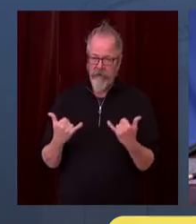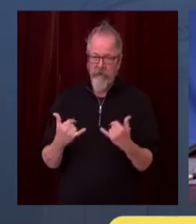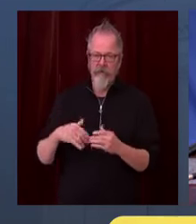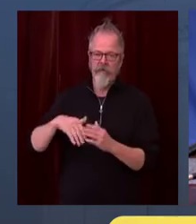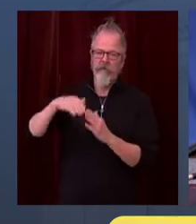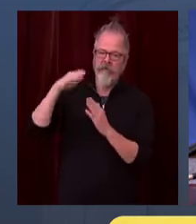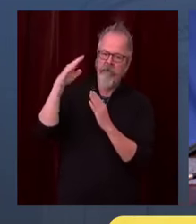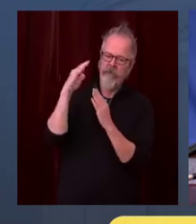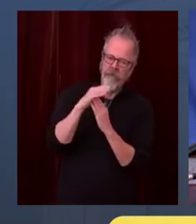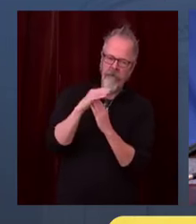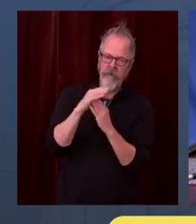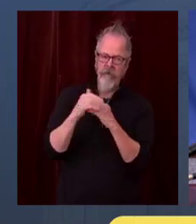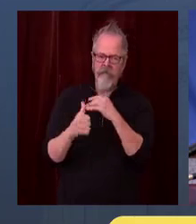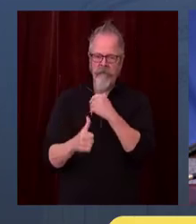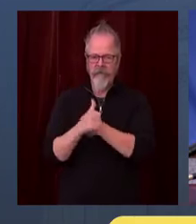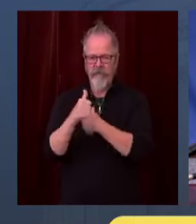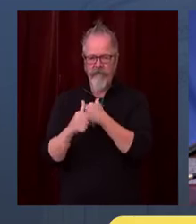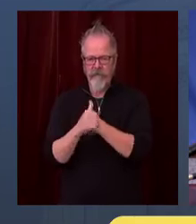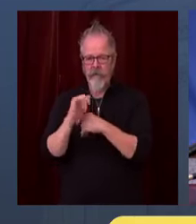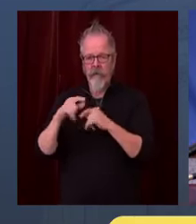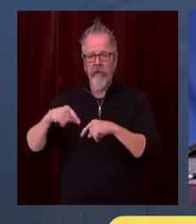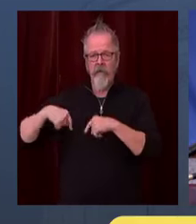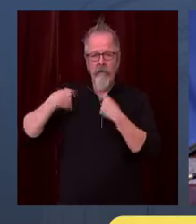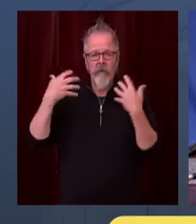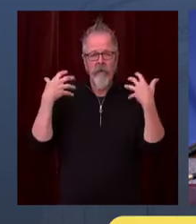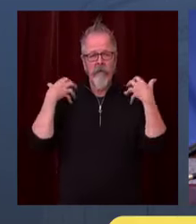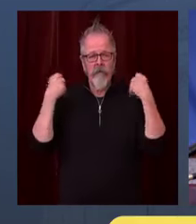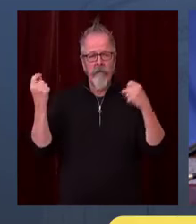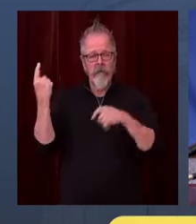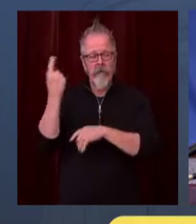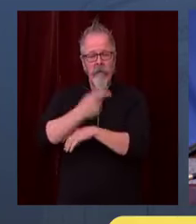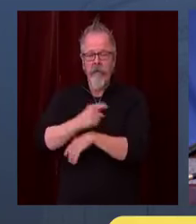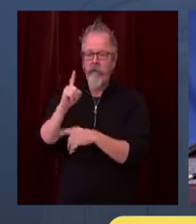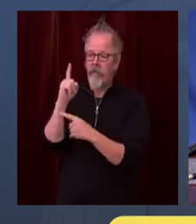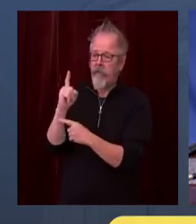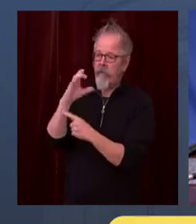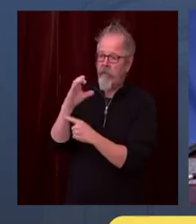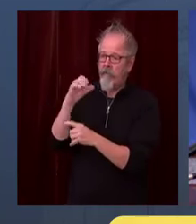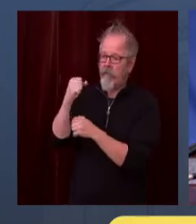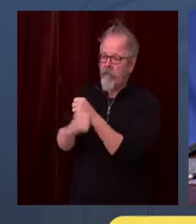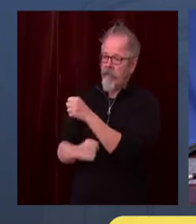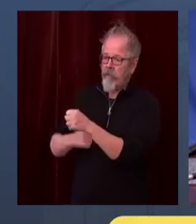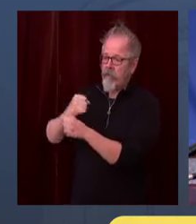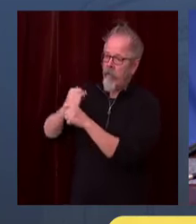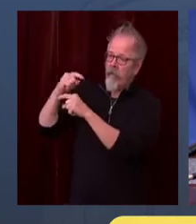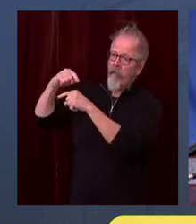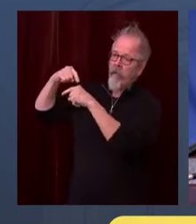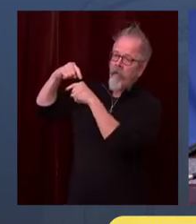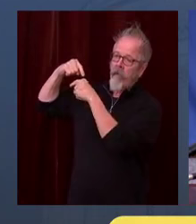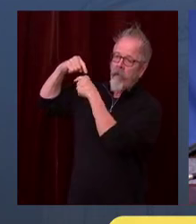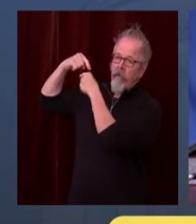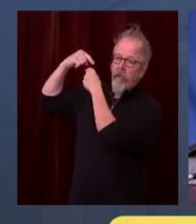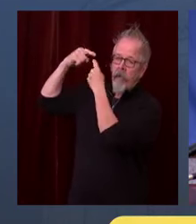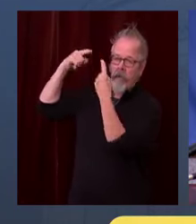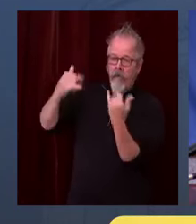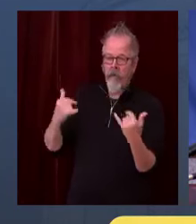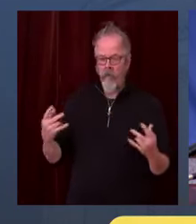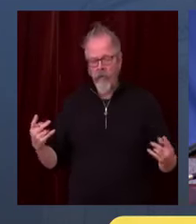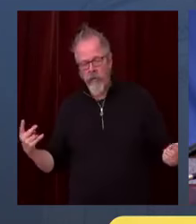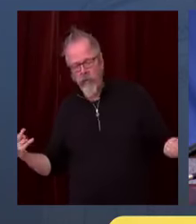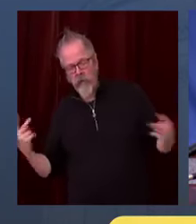state's great history. It is troublesome, but I must report that we have a pandemic